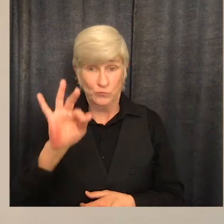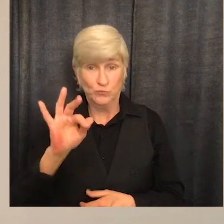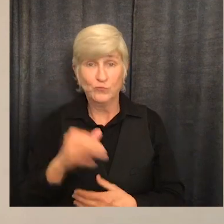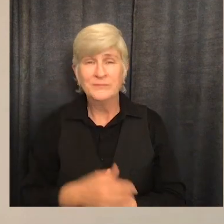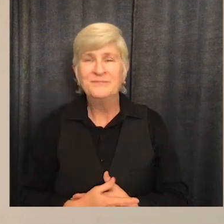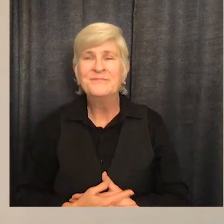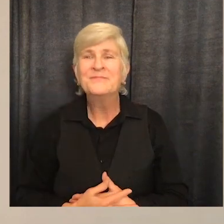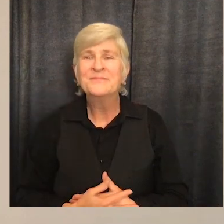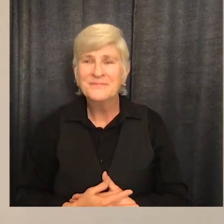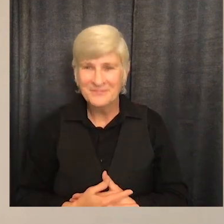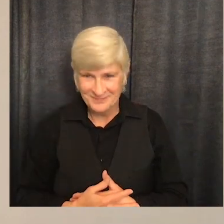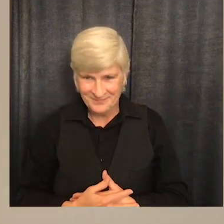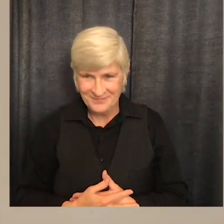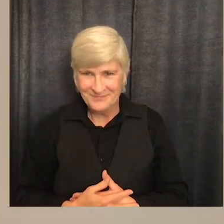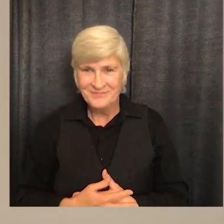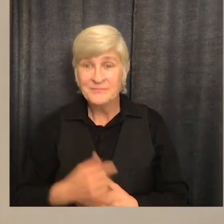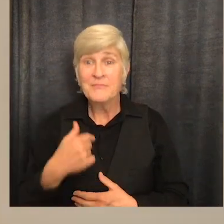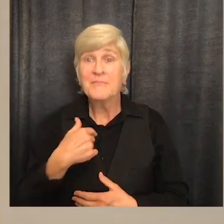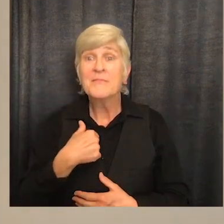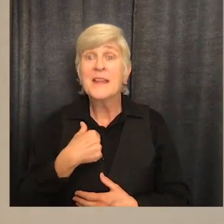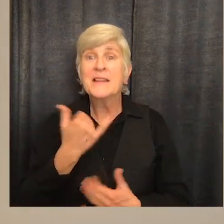ma façon de m'habiller aussi.